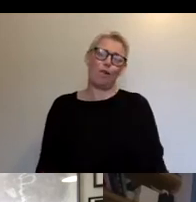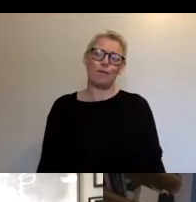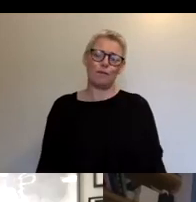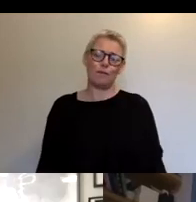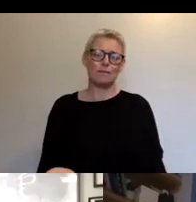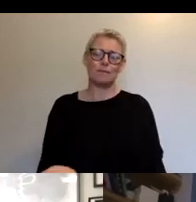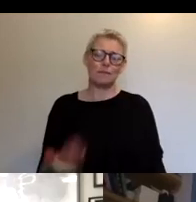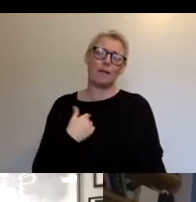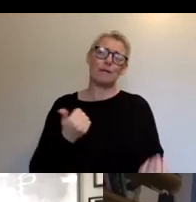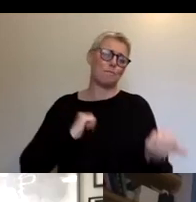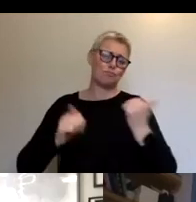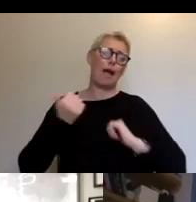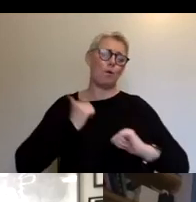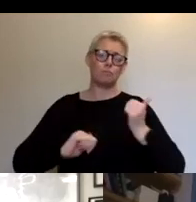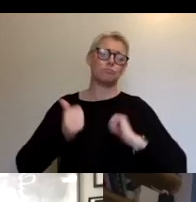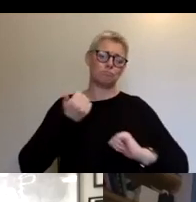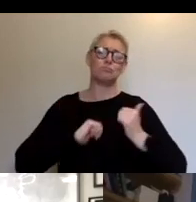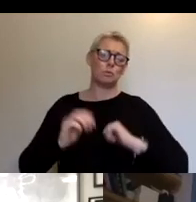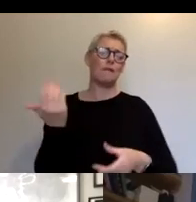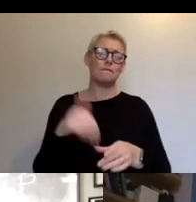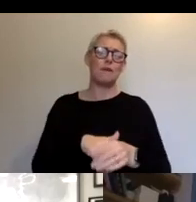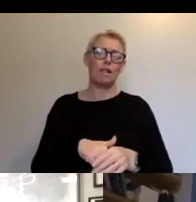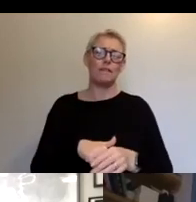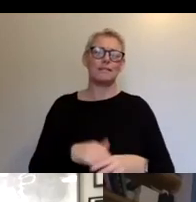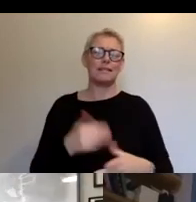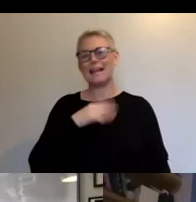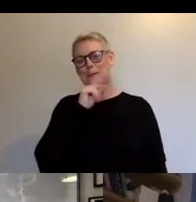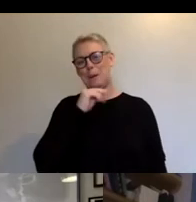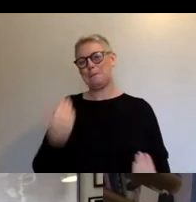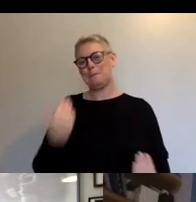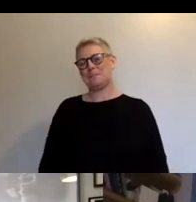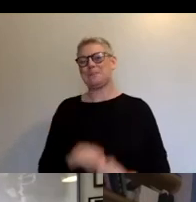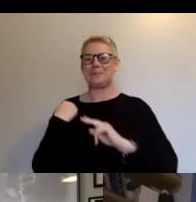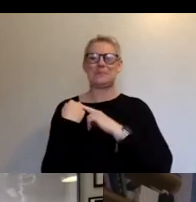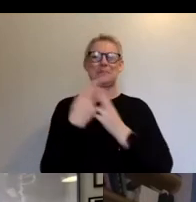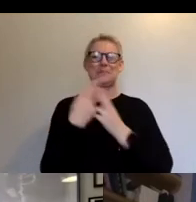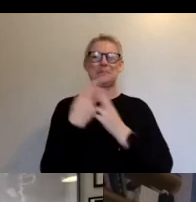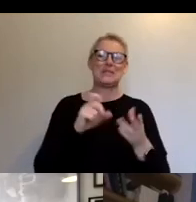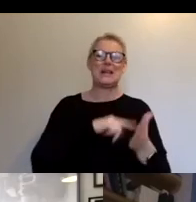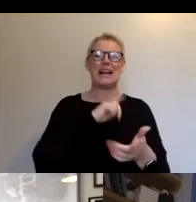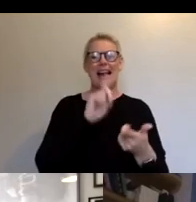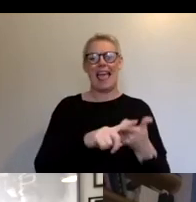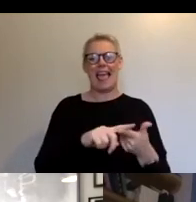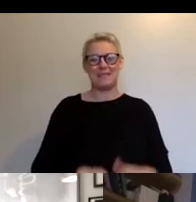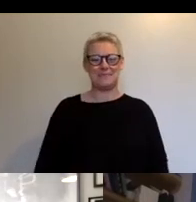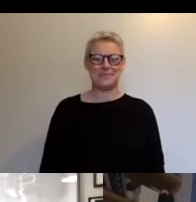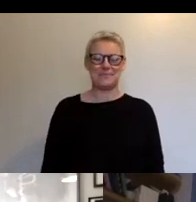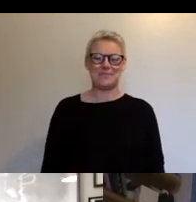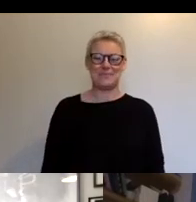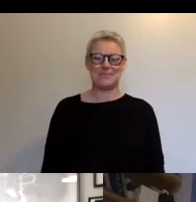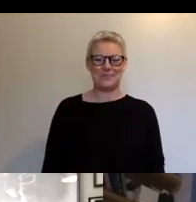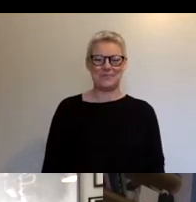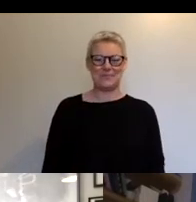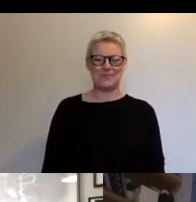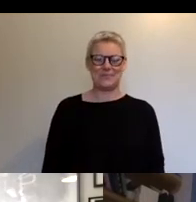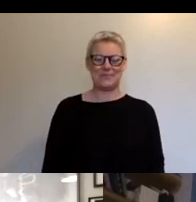proud of it. And I'll stop watering on now. So I'll hand back to Claire. But yeah, that's us.